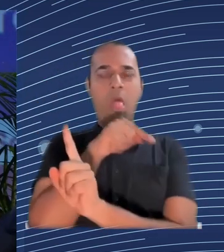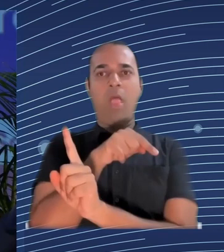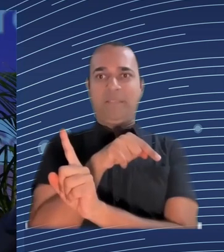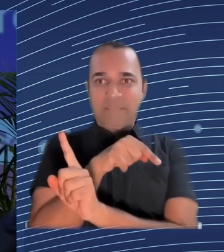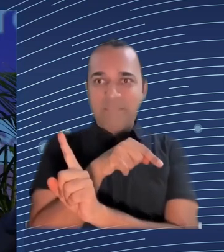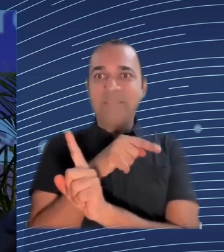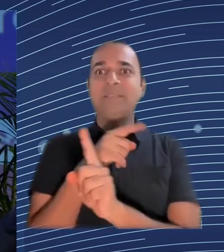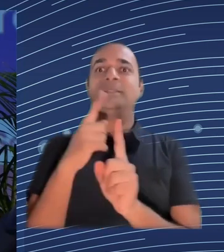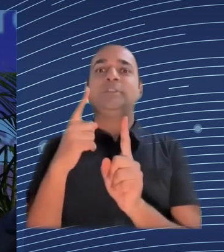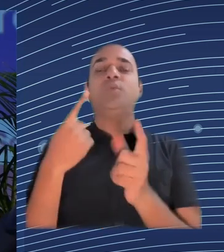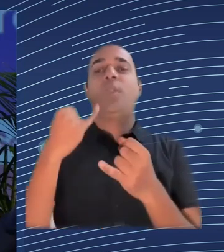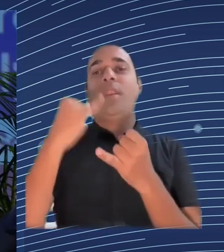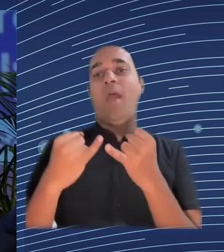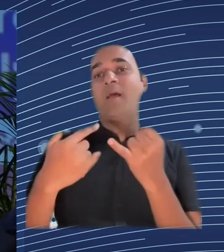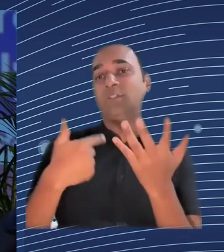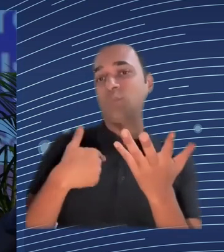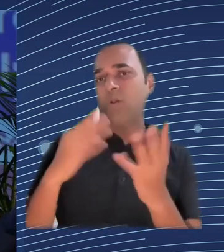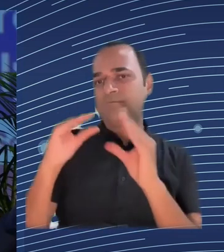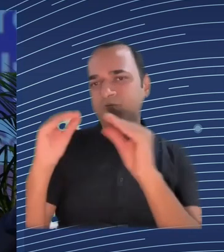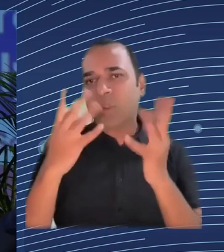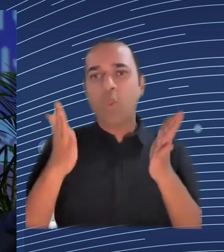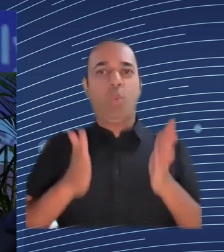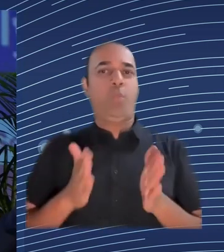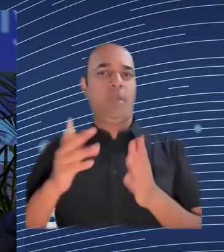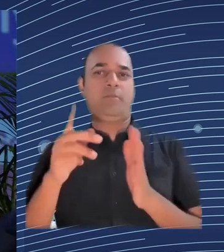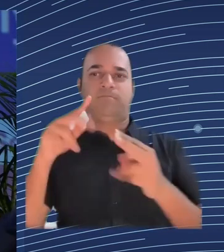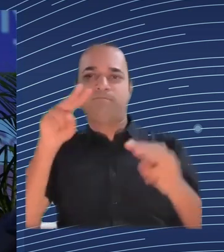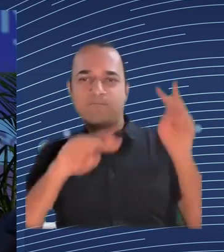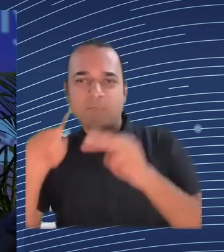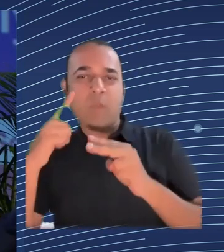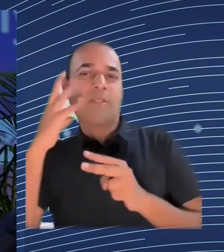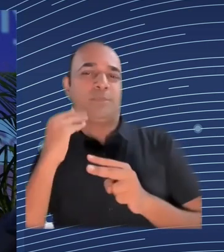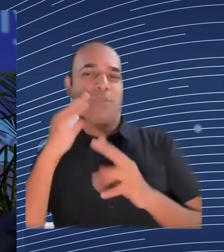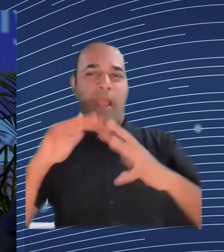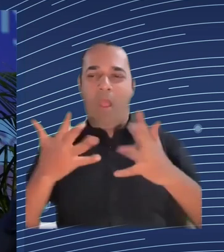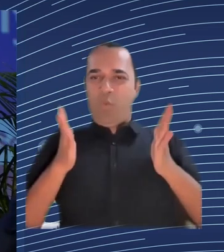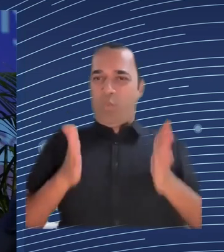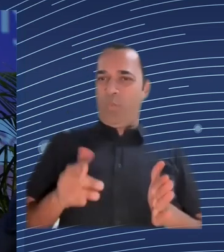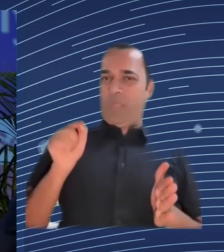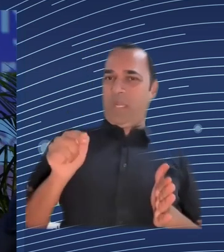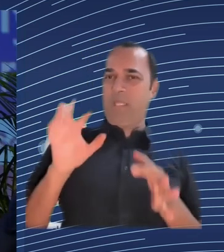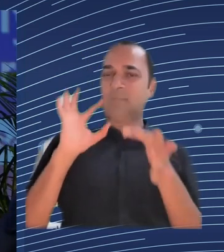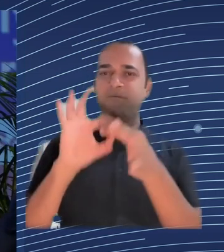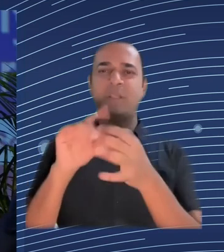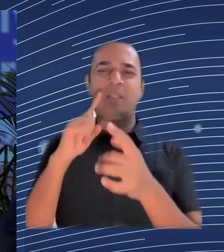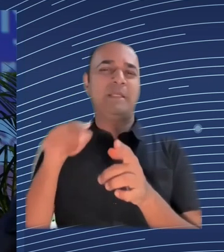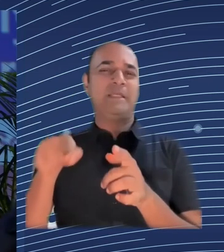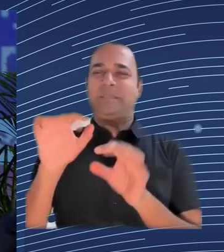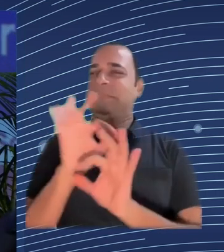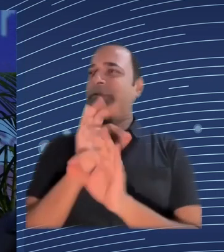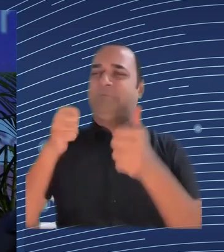supply of what we're going to do to the workers but the worker experience back into the company is that we see hollow dead HR functions